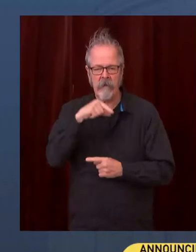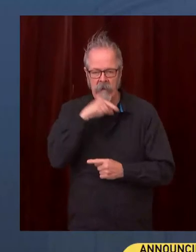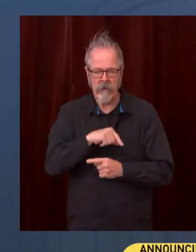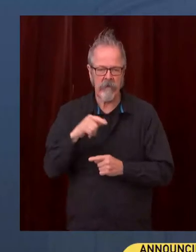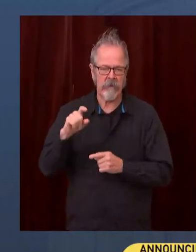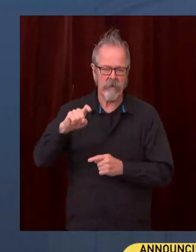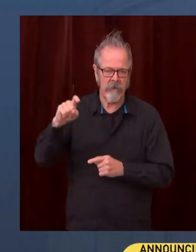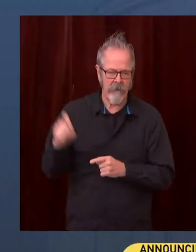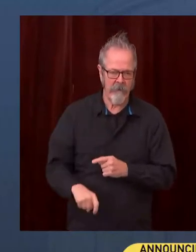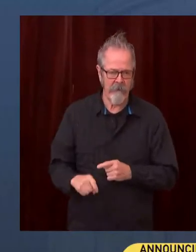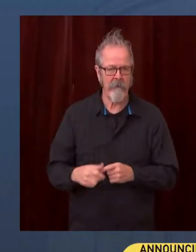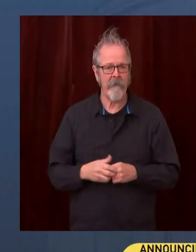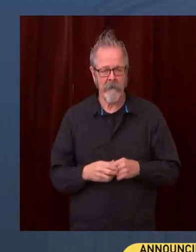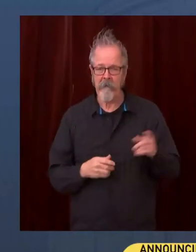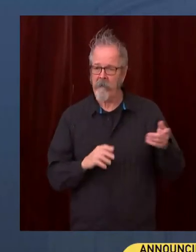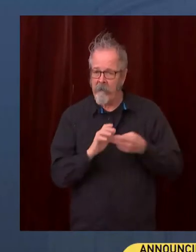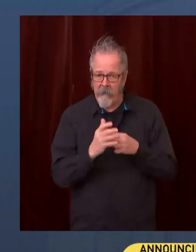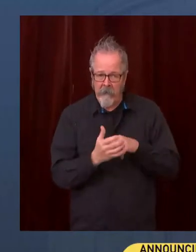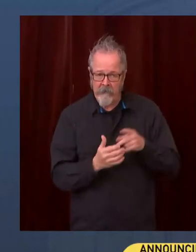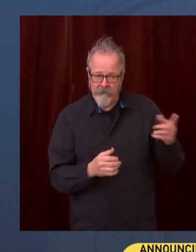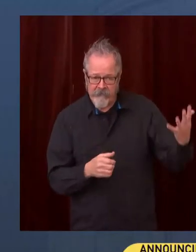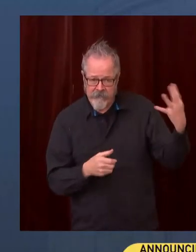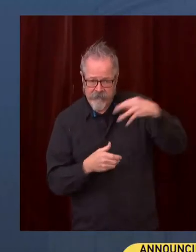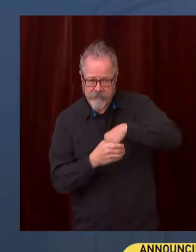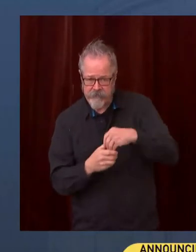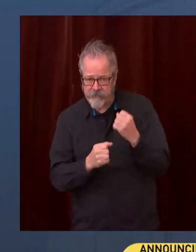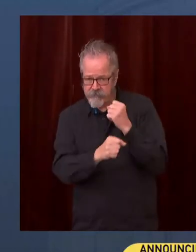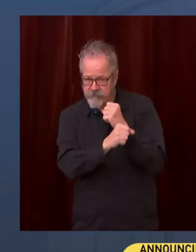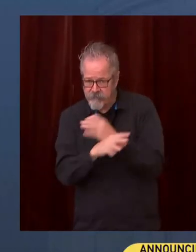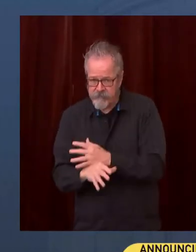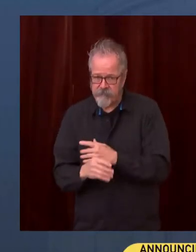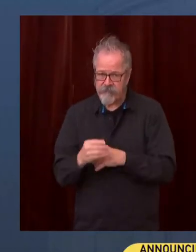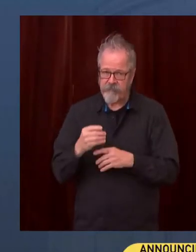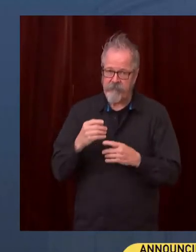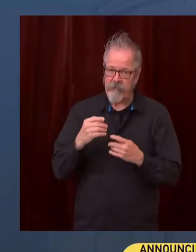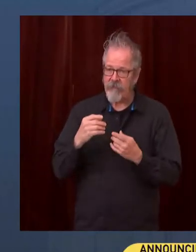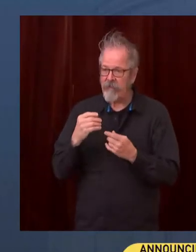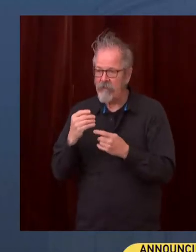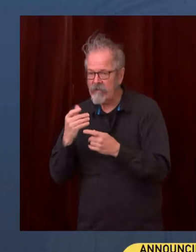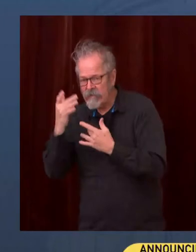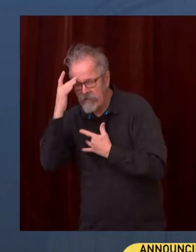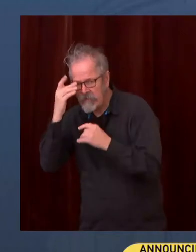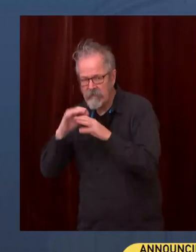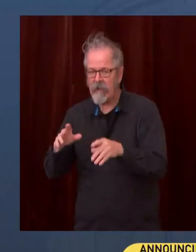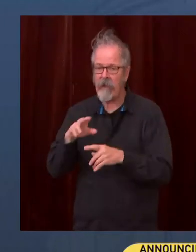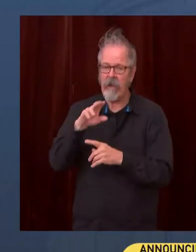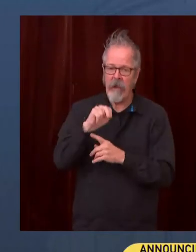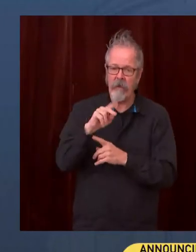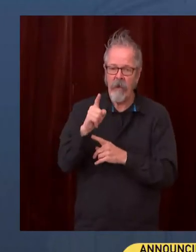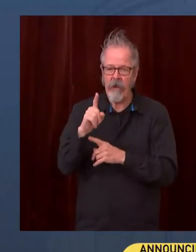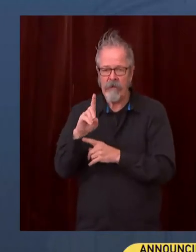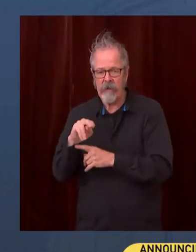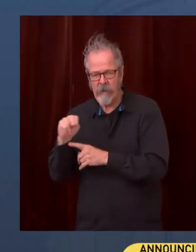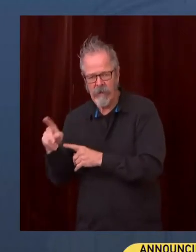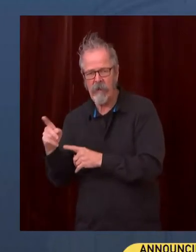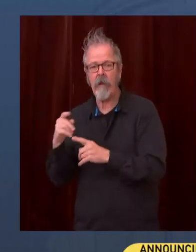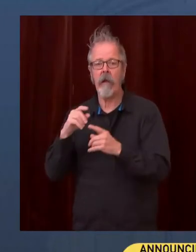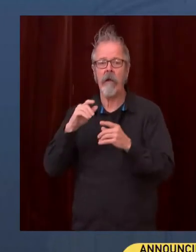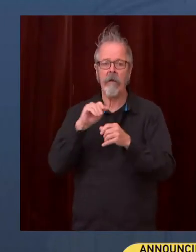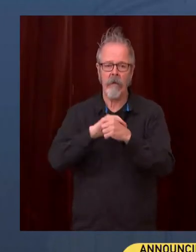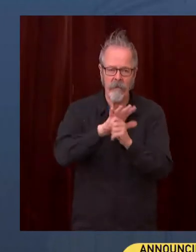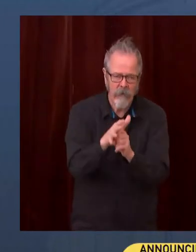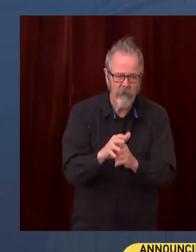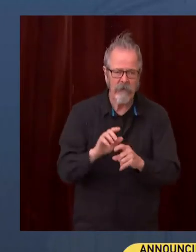responses to the novel H1N1 outbreak, COVID-19. Zika and Ebola viruses.